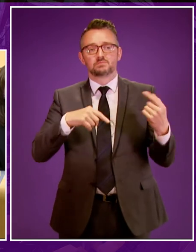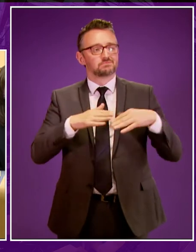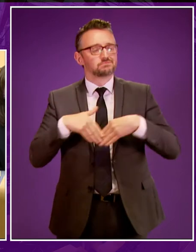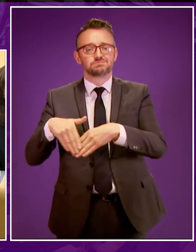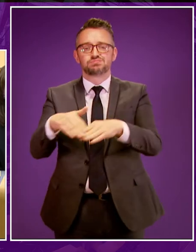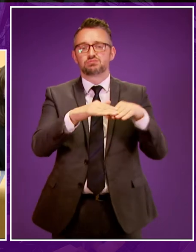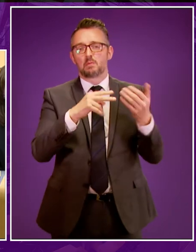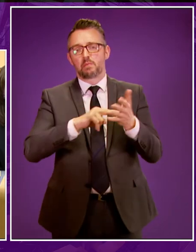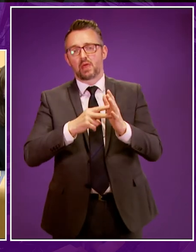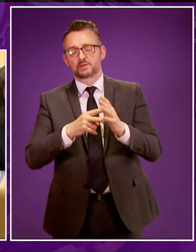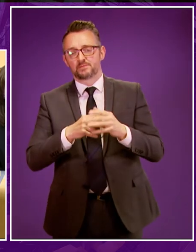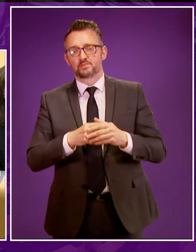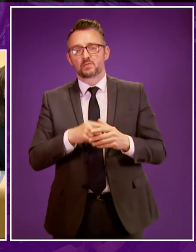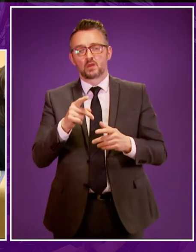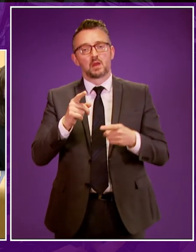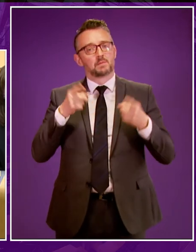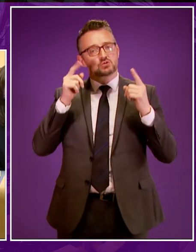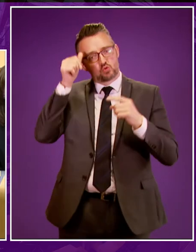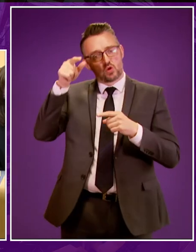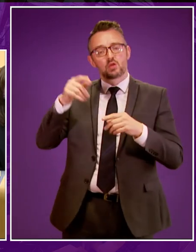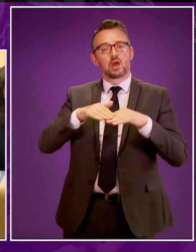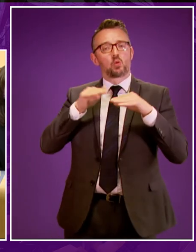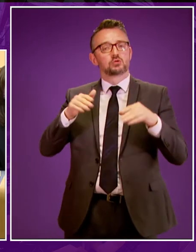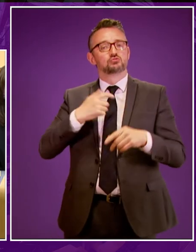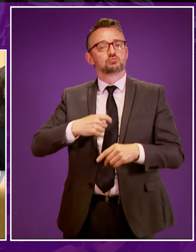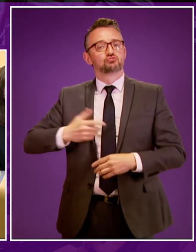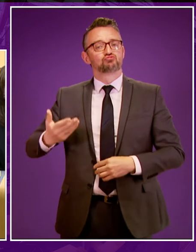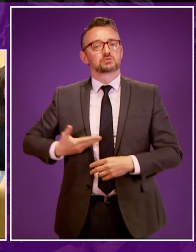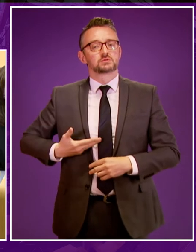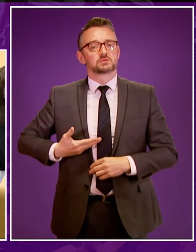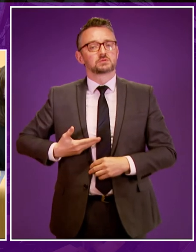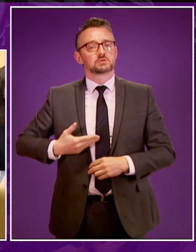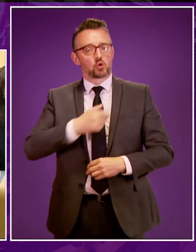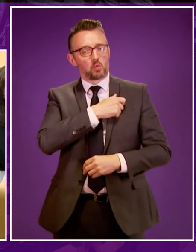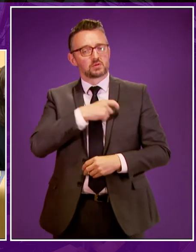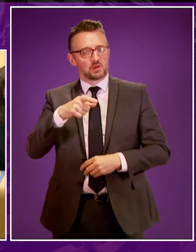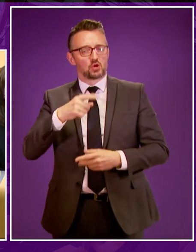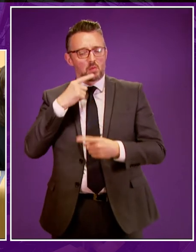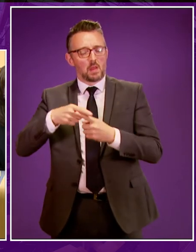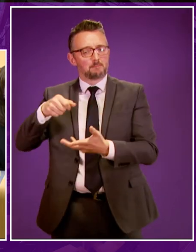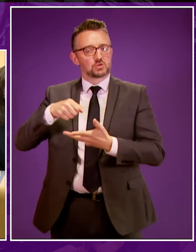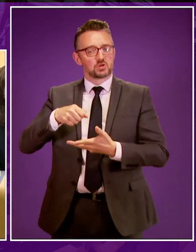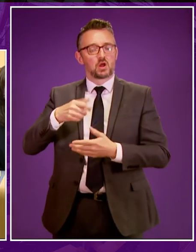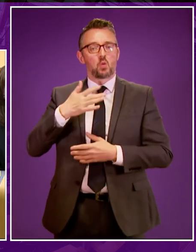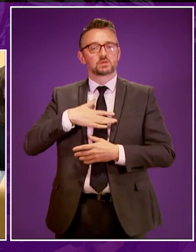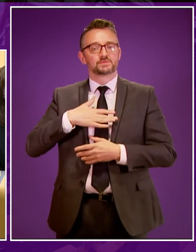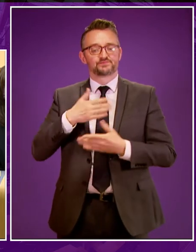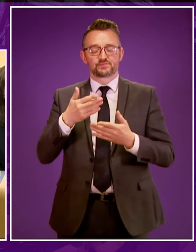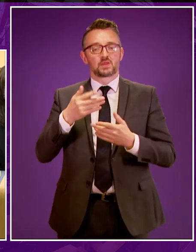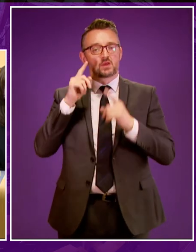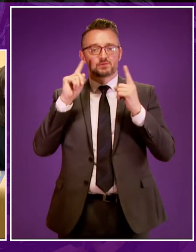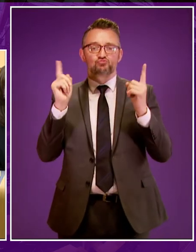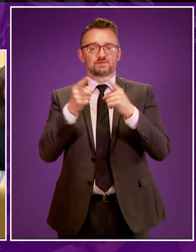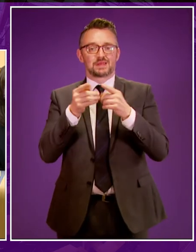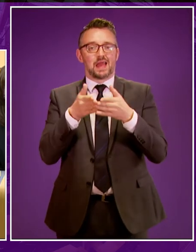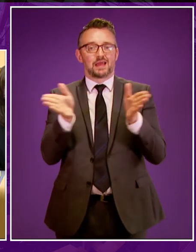plan. The Minister will be aware of the work of the Equality and Human Rights Committee recently on the budget where we looked at widening access to university for those